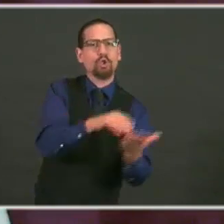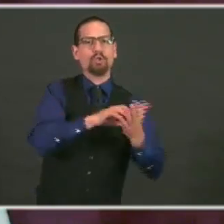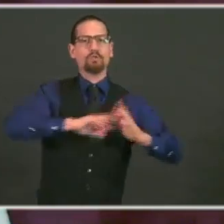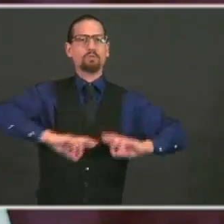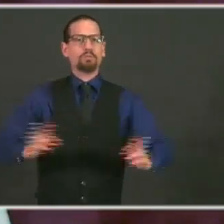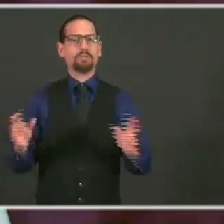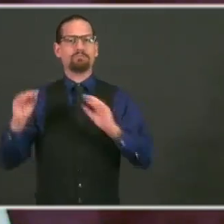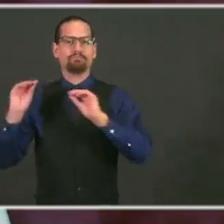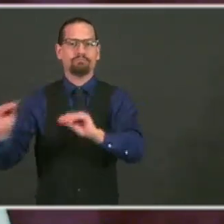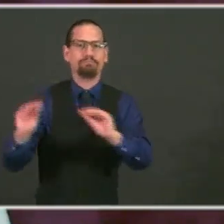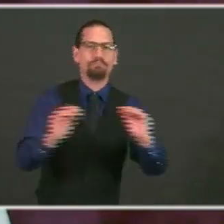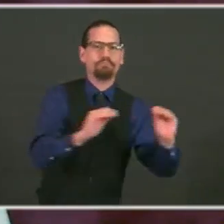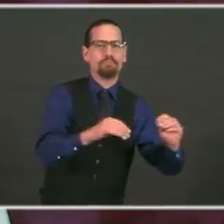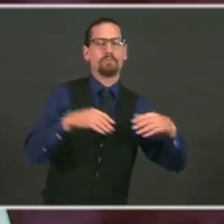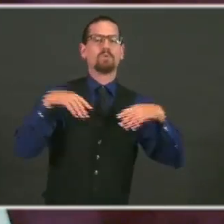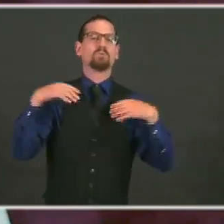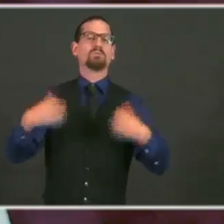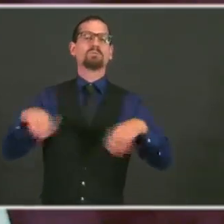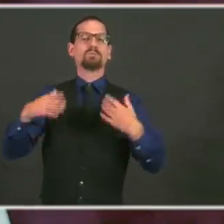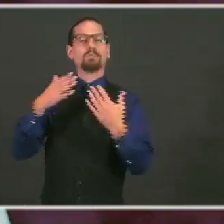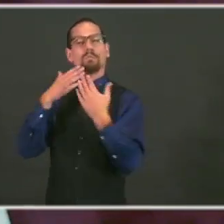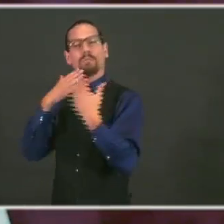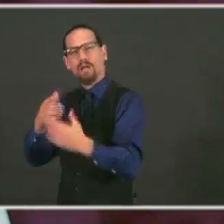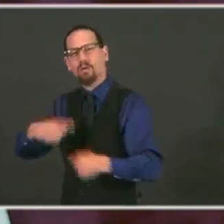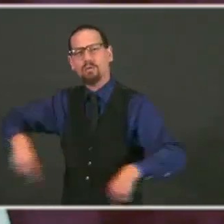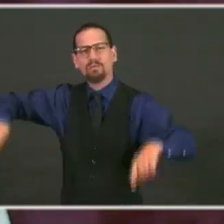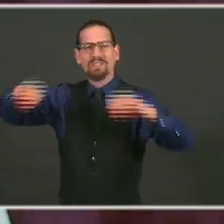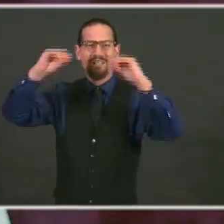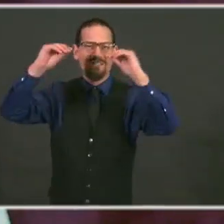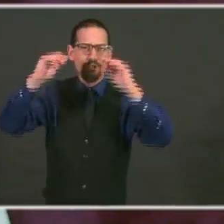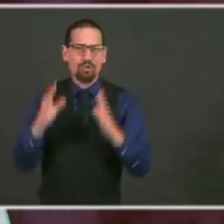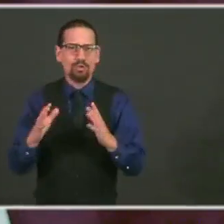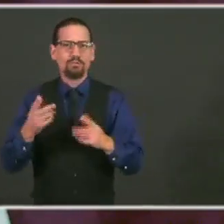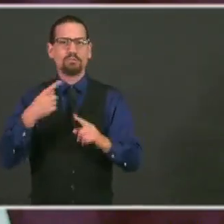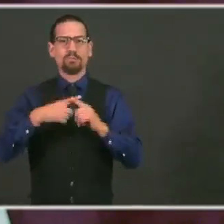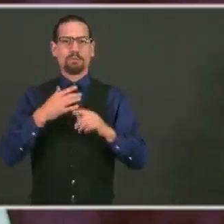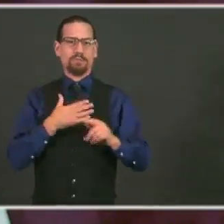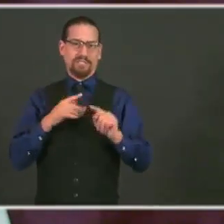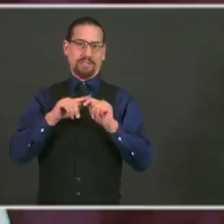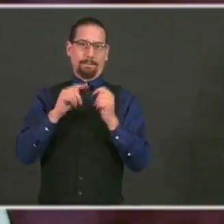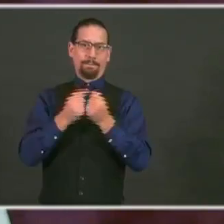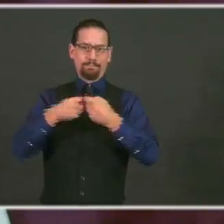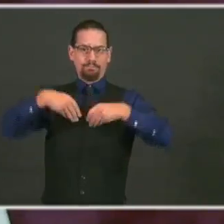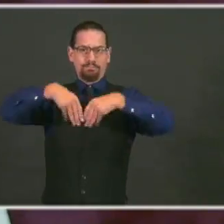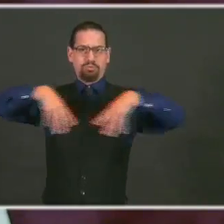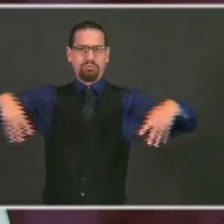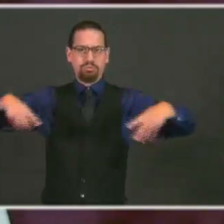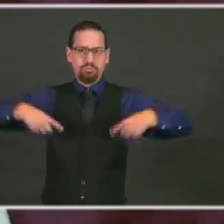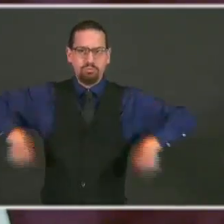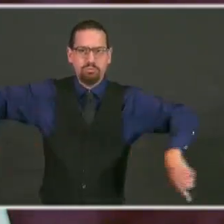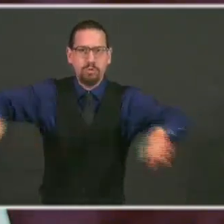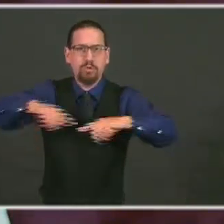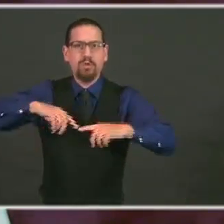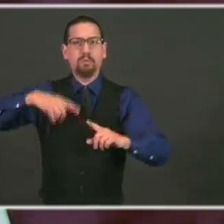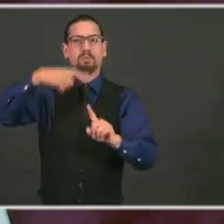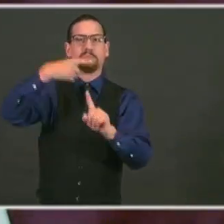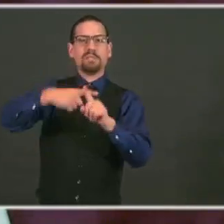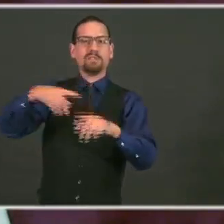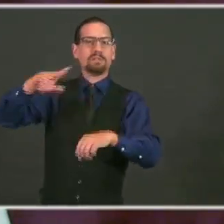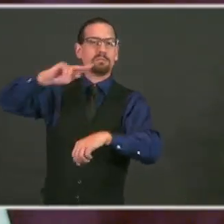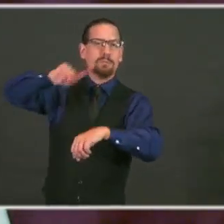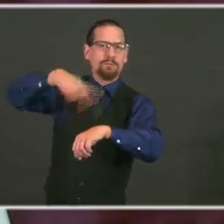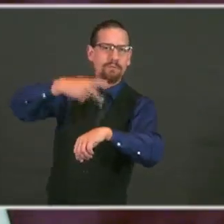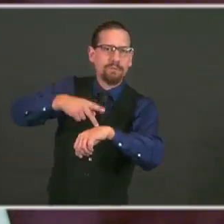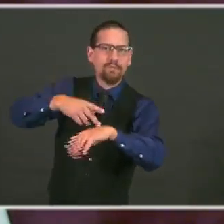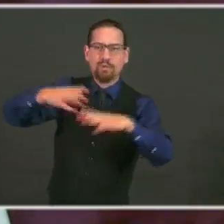teachers, to my own team, superintendents, principals, everybody out there who played a role in it. The maintenance crews.